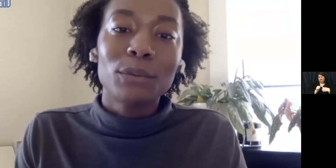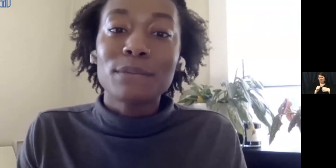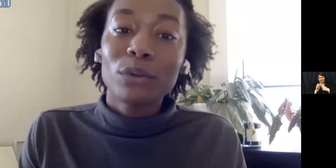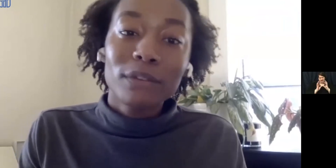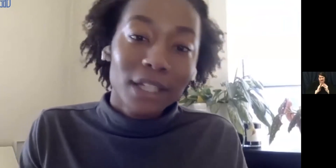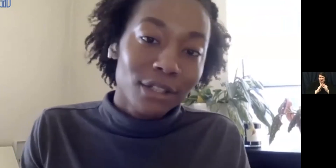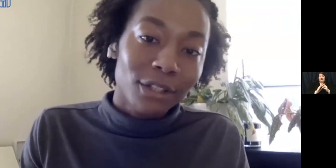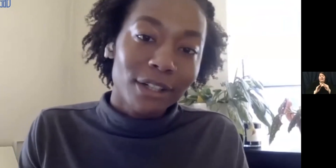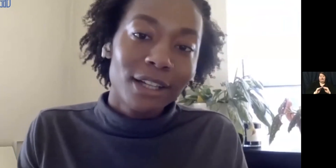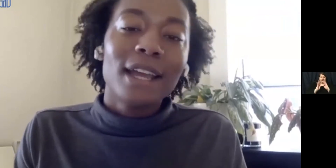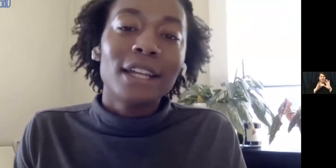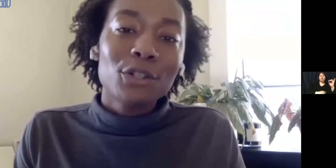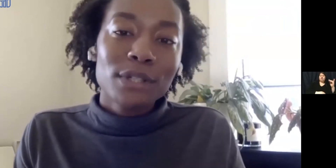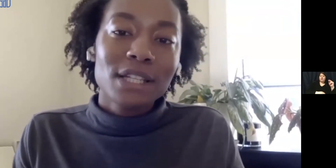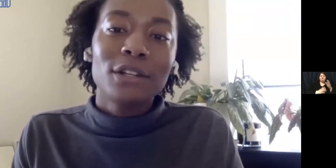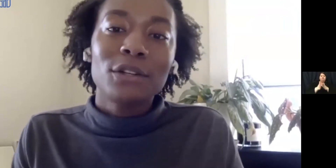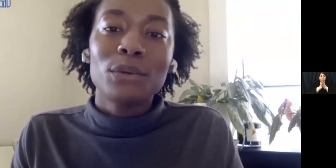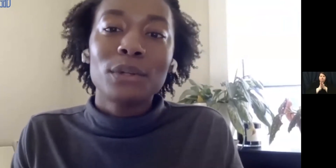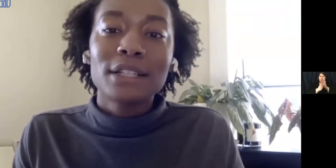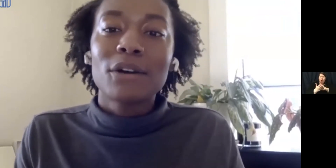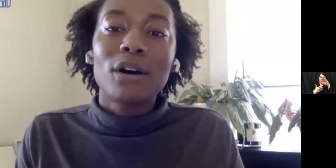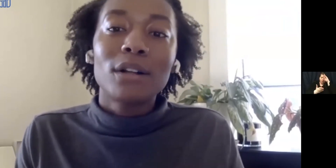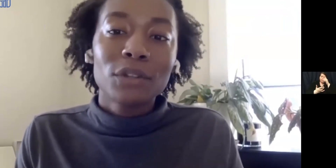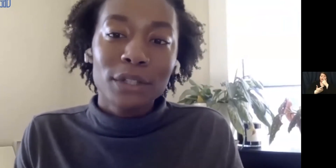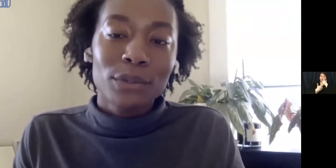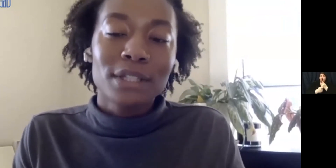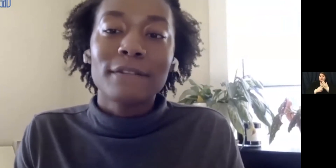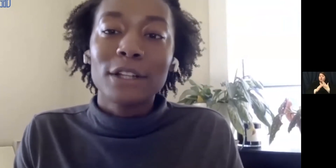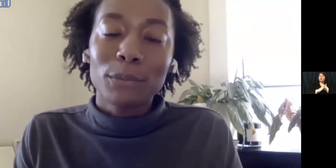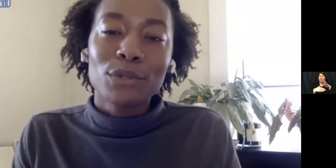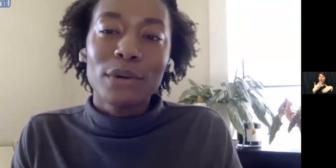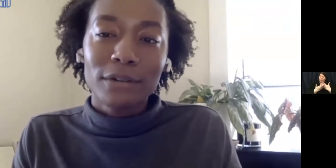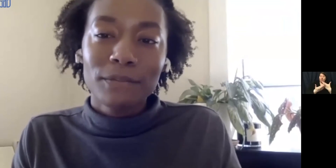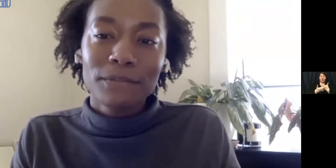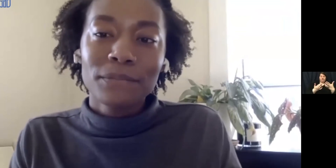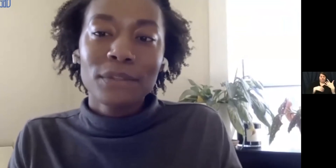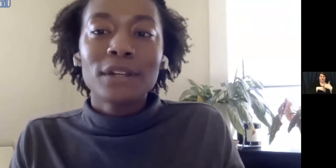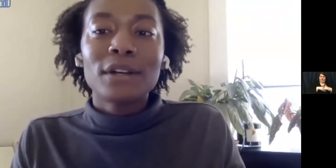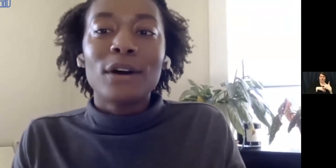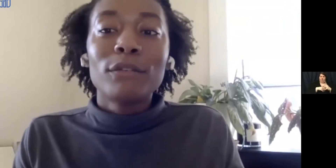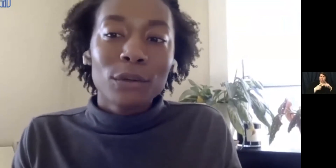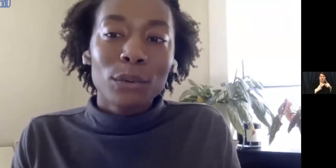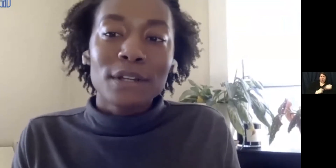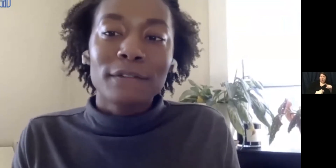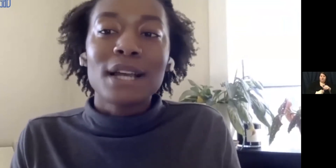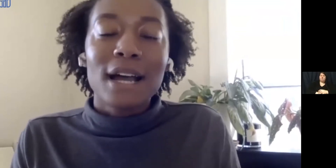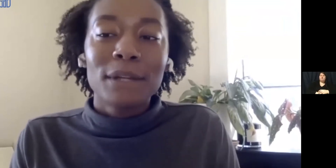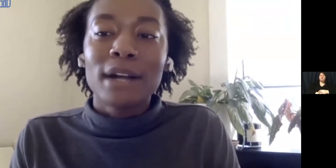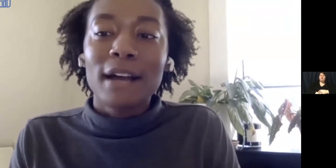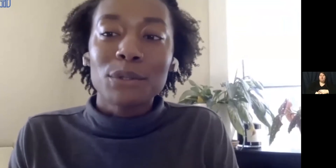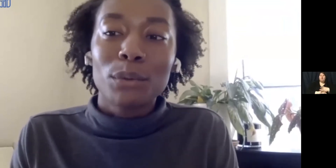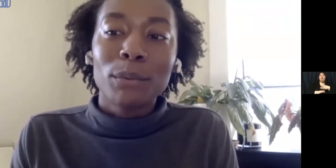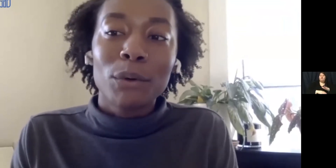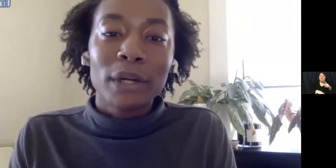Jillian was motivated to learn and interested in utilizing all of the resources available to her. Over the course of her time